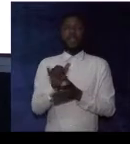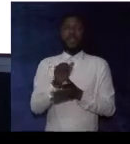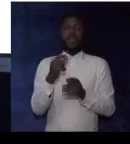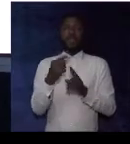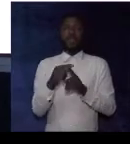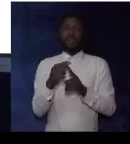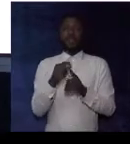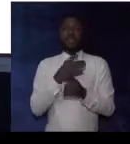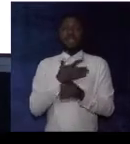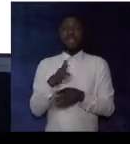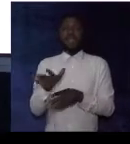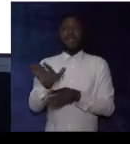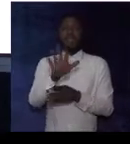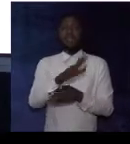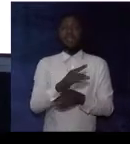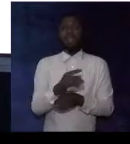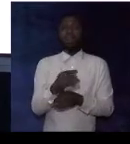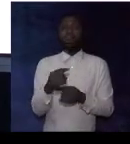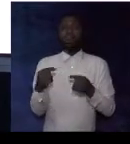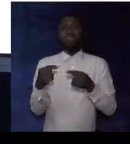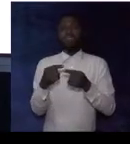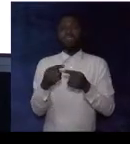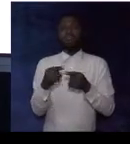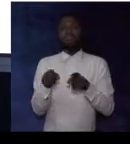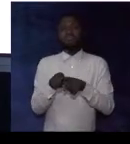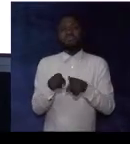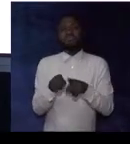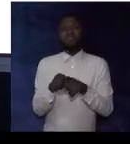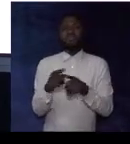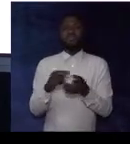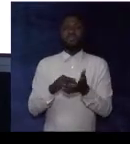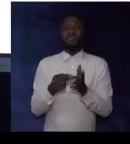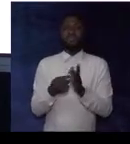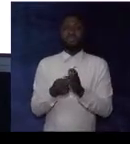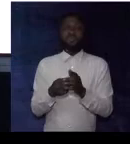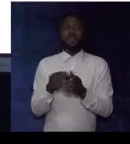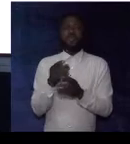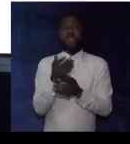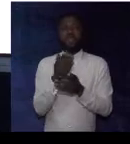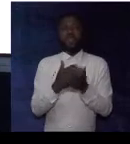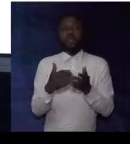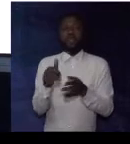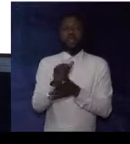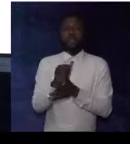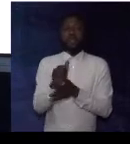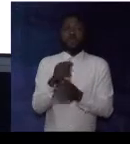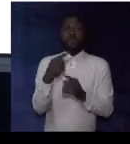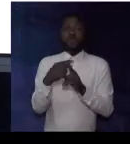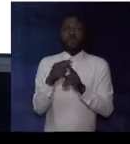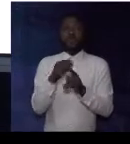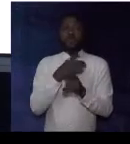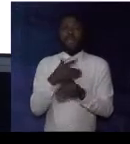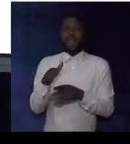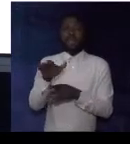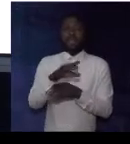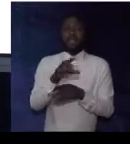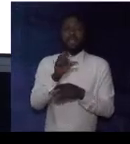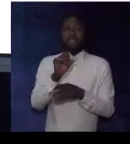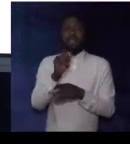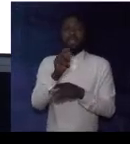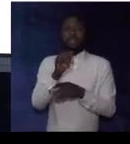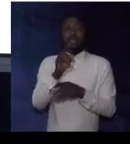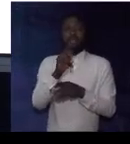Common words and their synonyms. Common want to give an example of some common words and their synonyms.